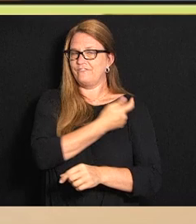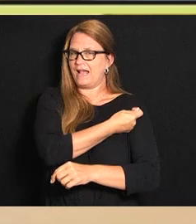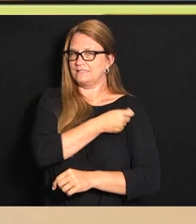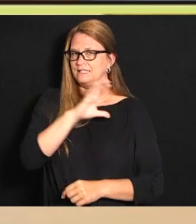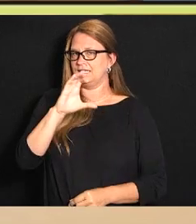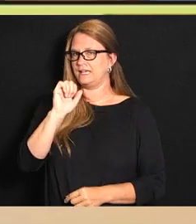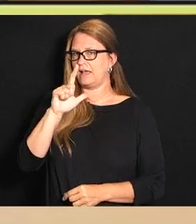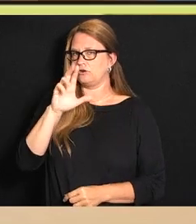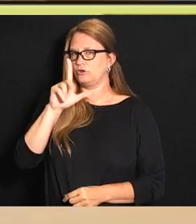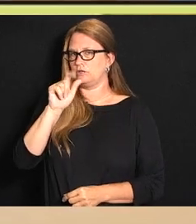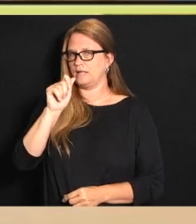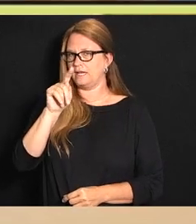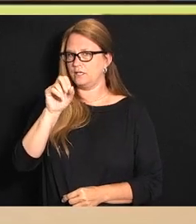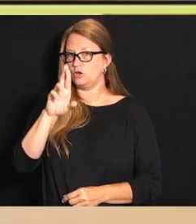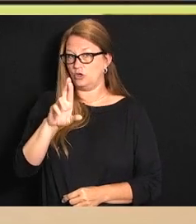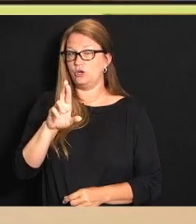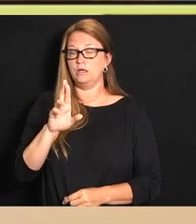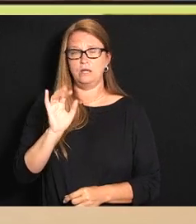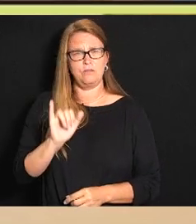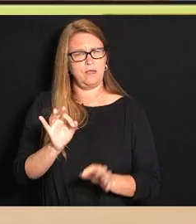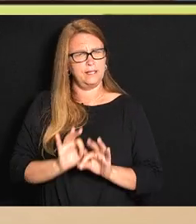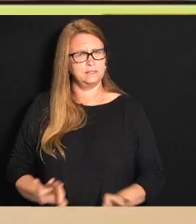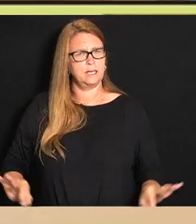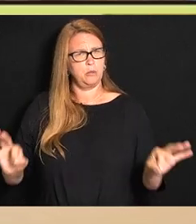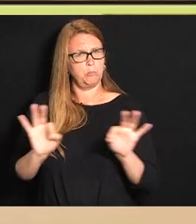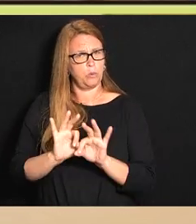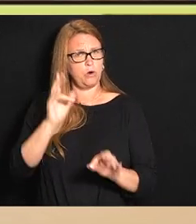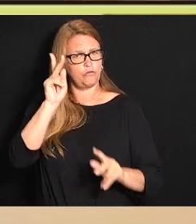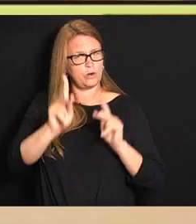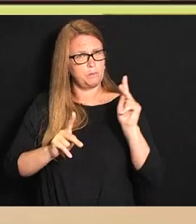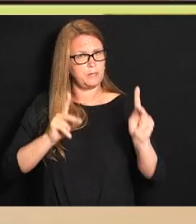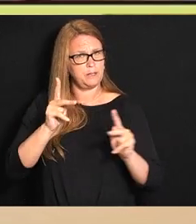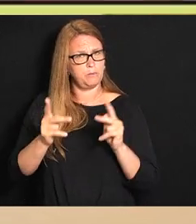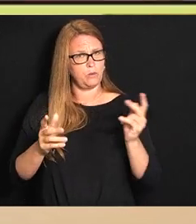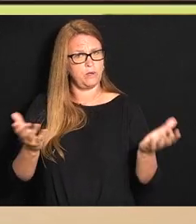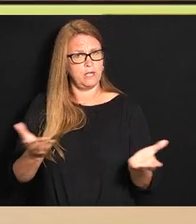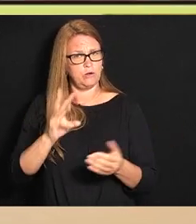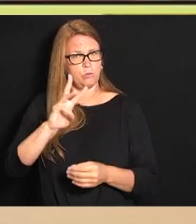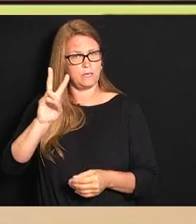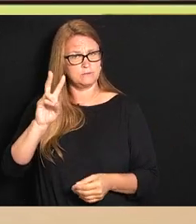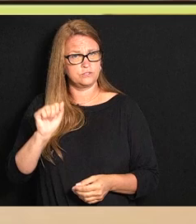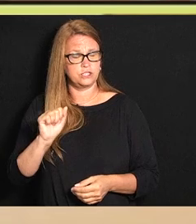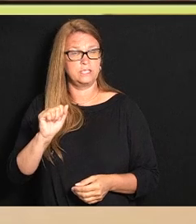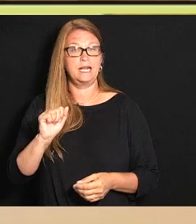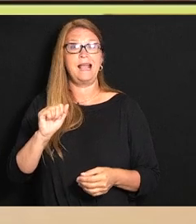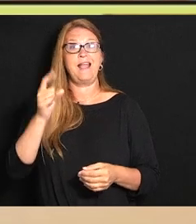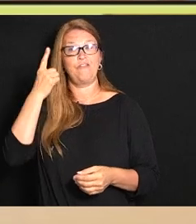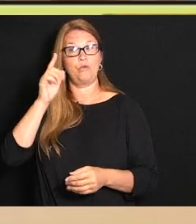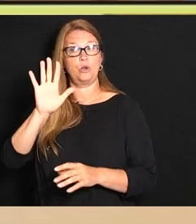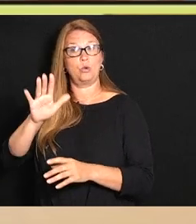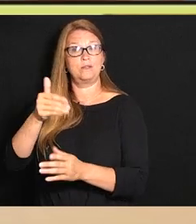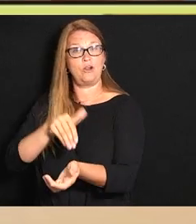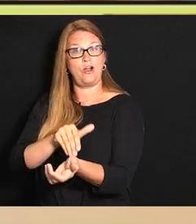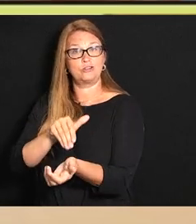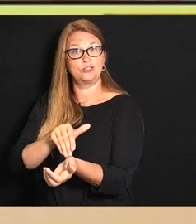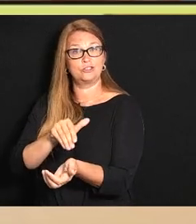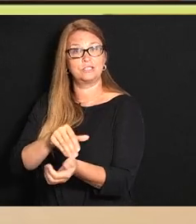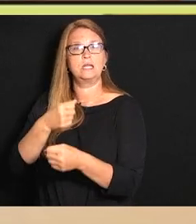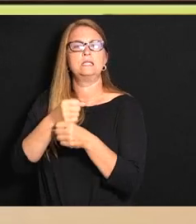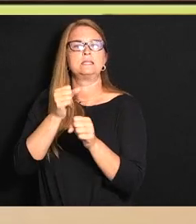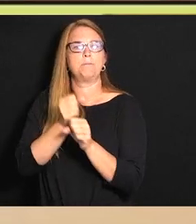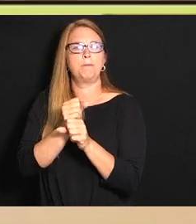important adjunct both for individuals in West Virginia and also for healthcare providers to make sure that we are